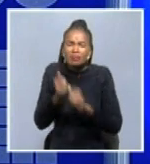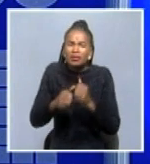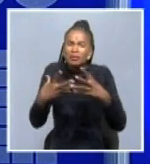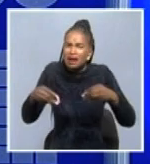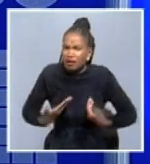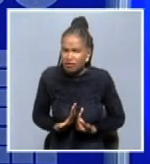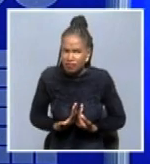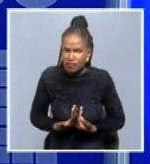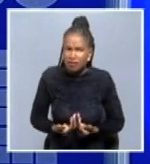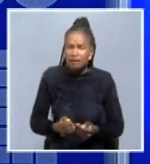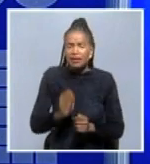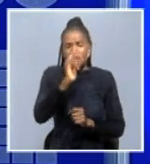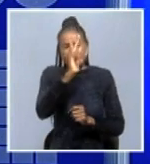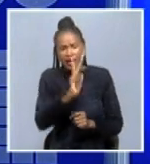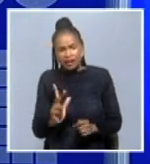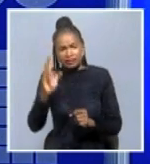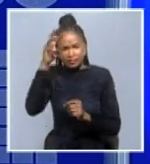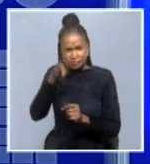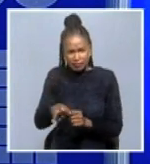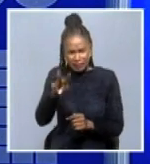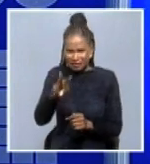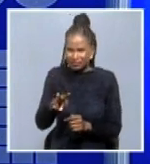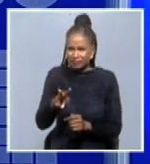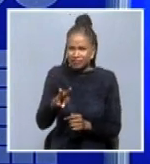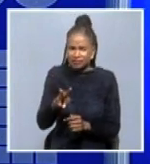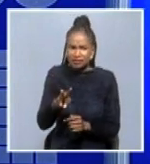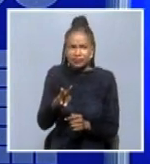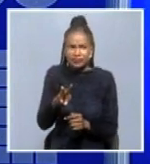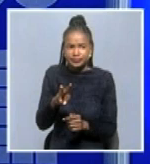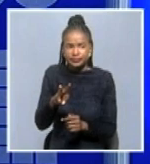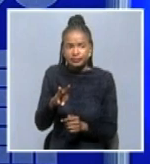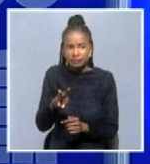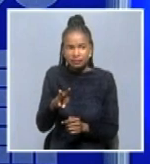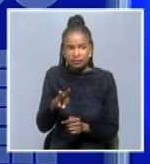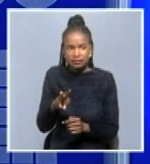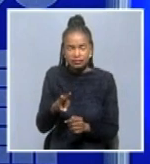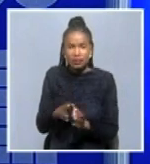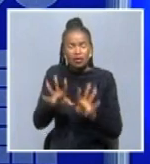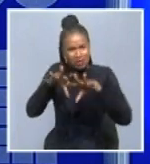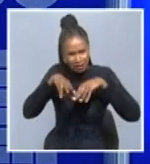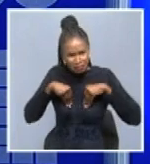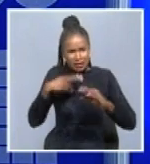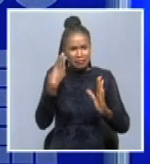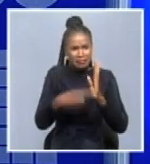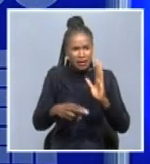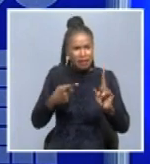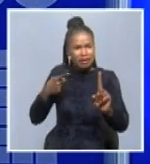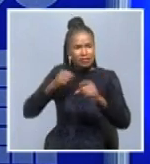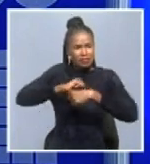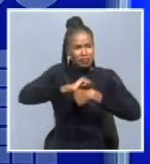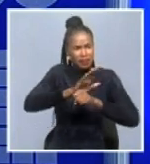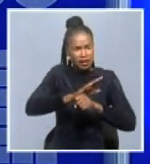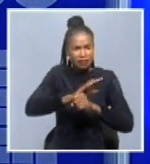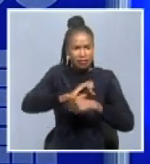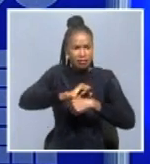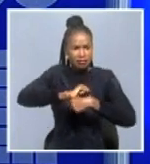in Varfus Bay are now responding to or reacting to the measures in place, since there were so many accusations